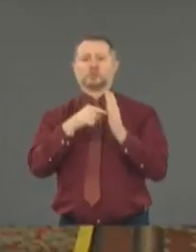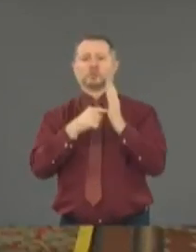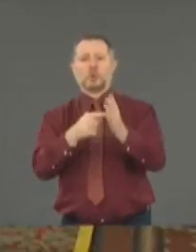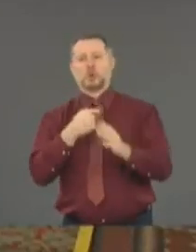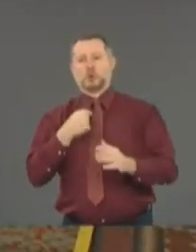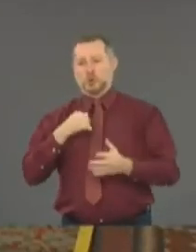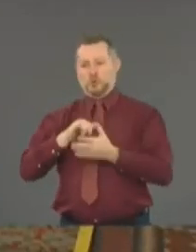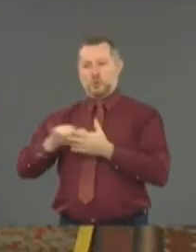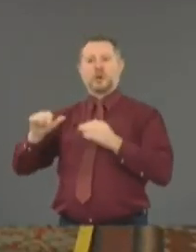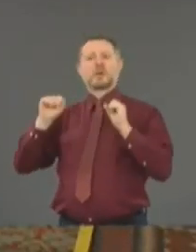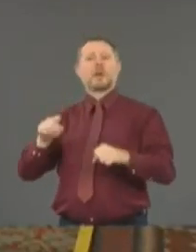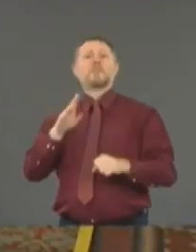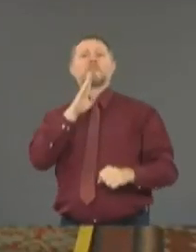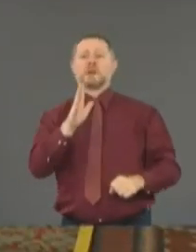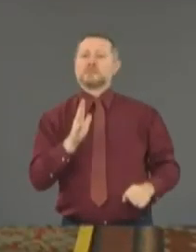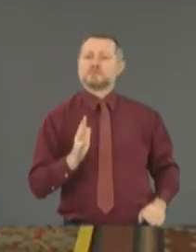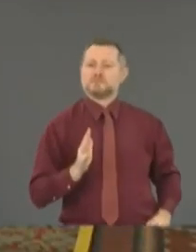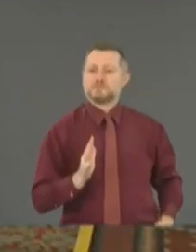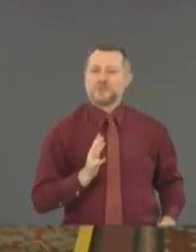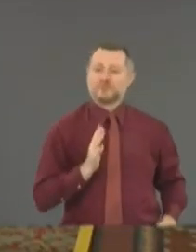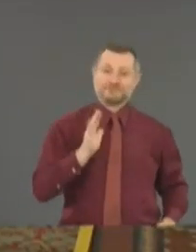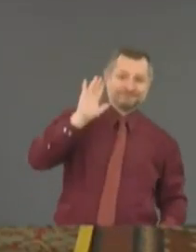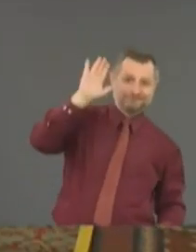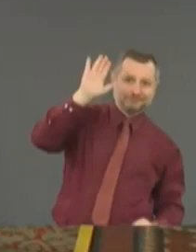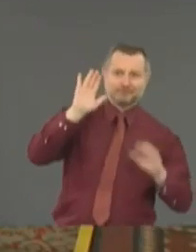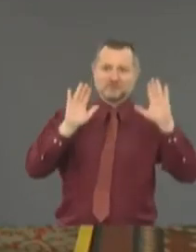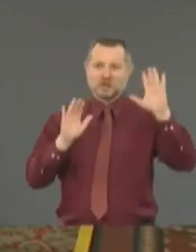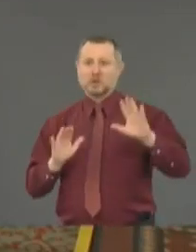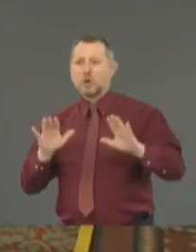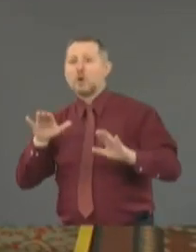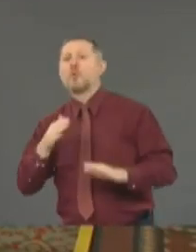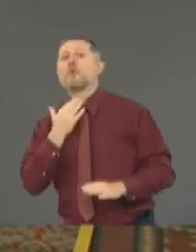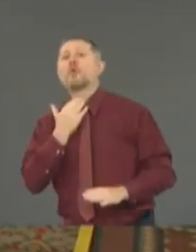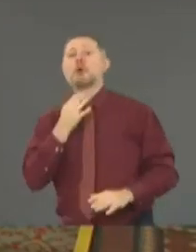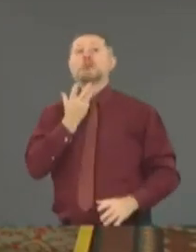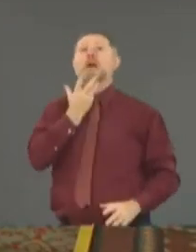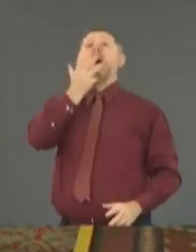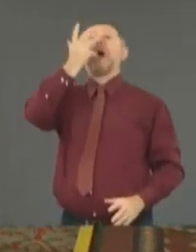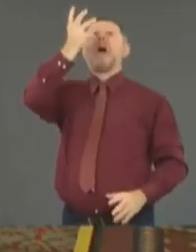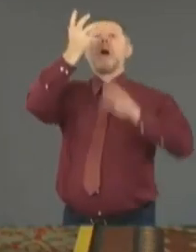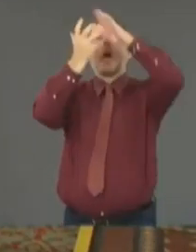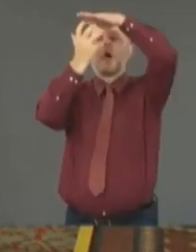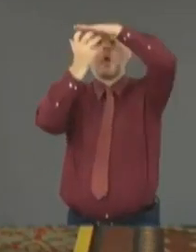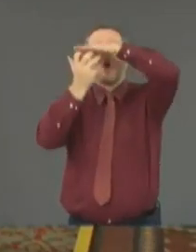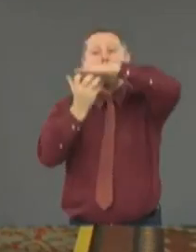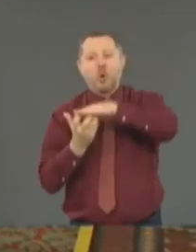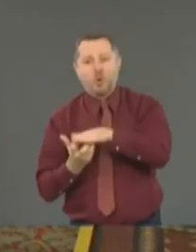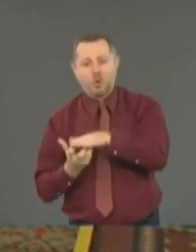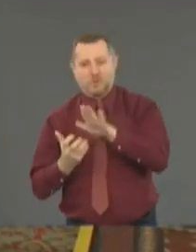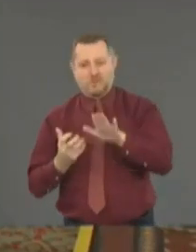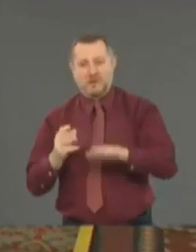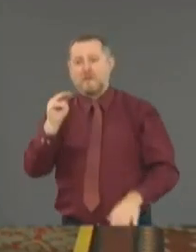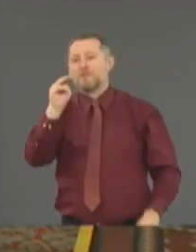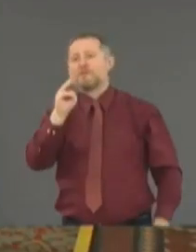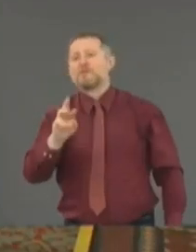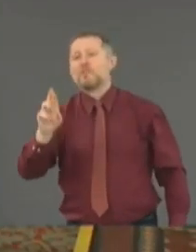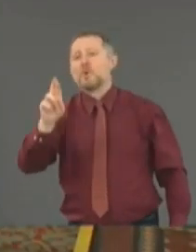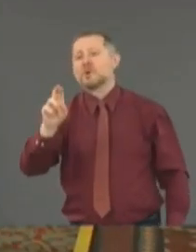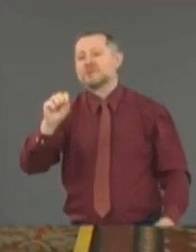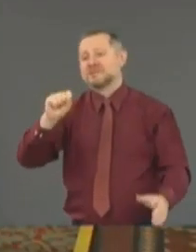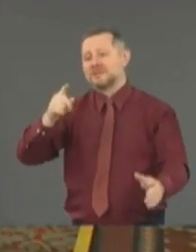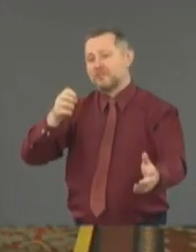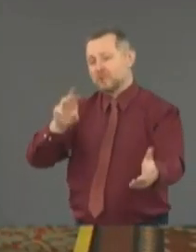decent, safe, loving, united. Mr. Spector? We're New Yorkers, right? Yes. Oh, I know that.